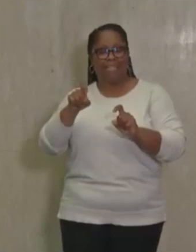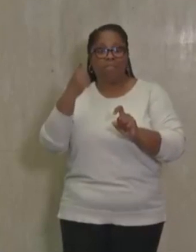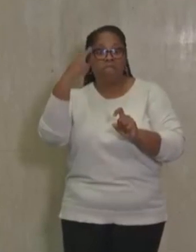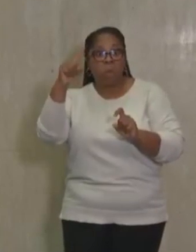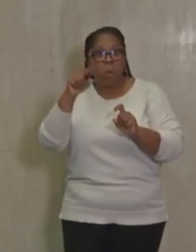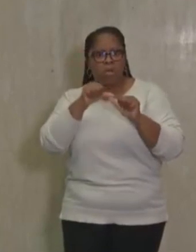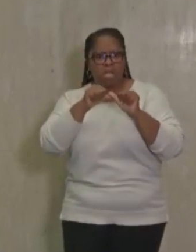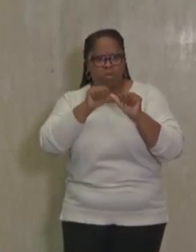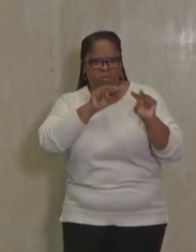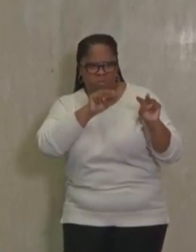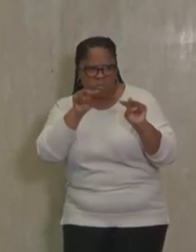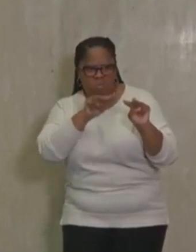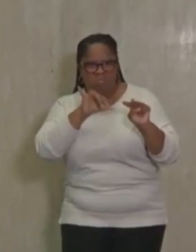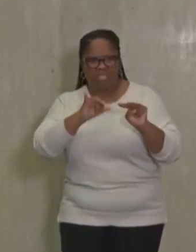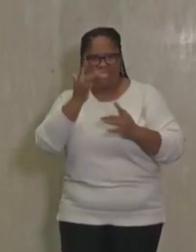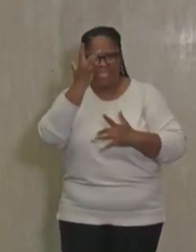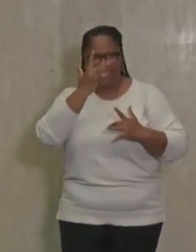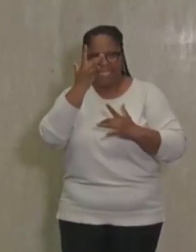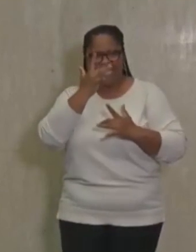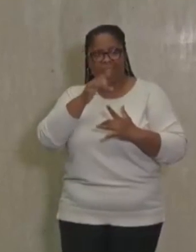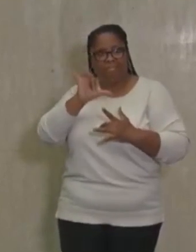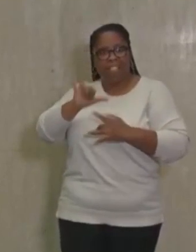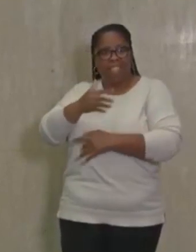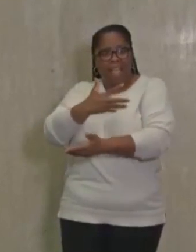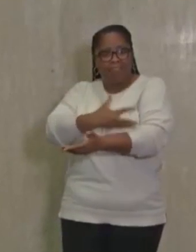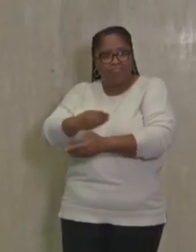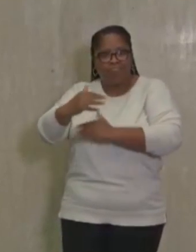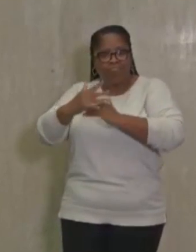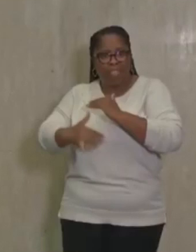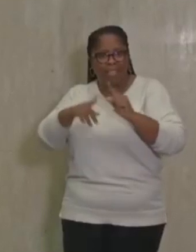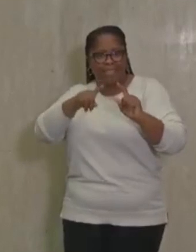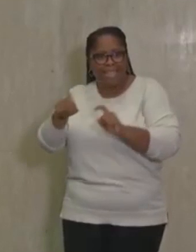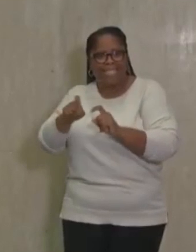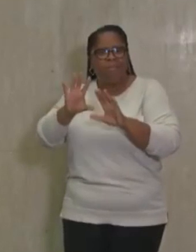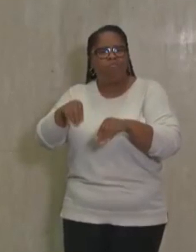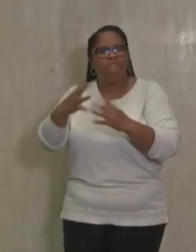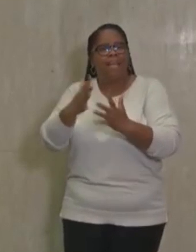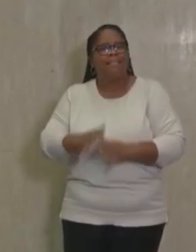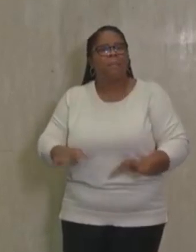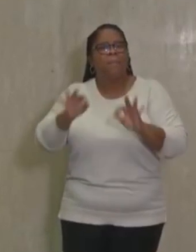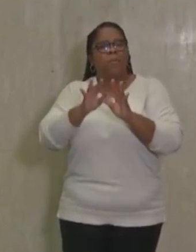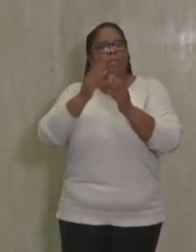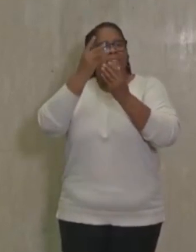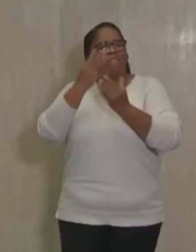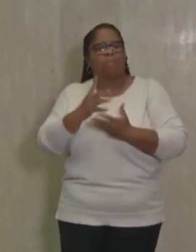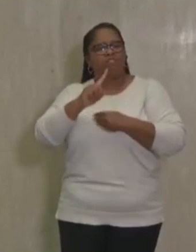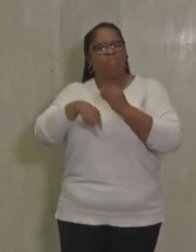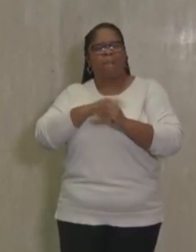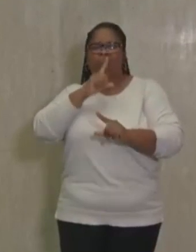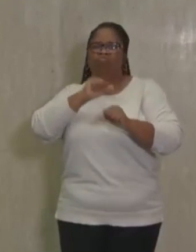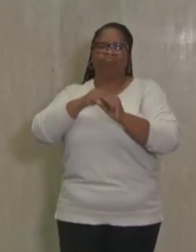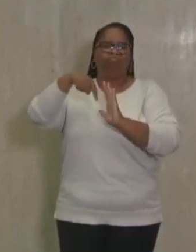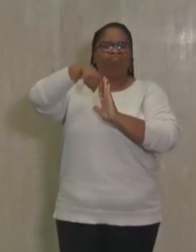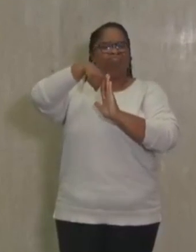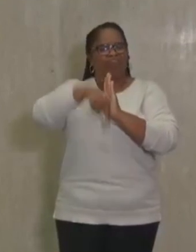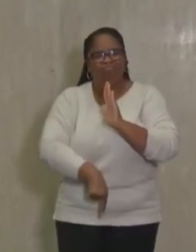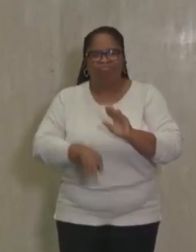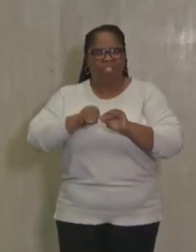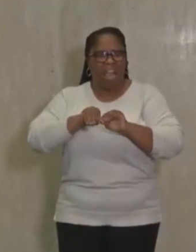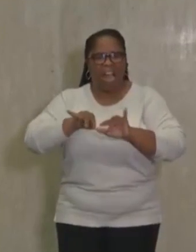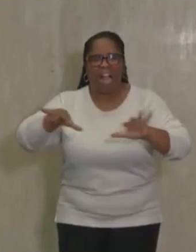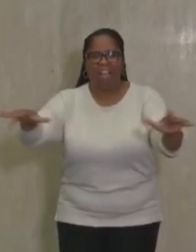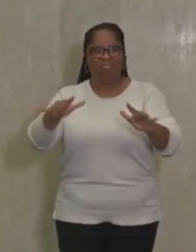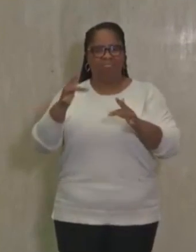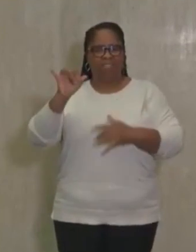Serology testing can provide important information on the true extent of the infection in our communities.